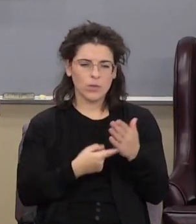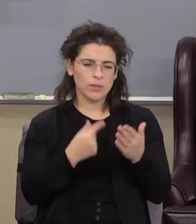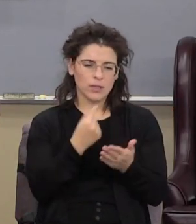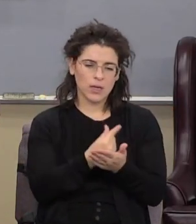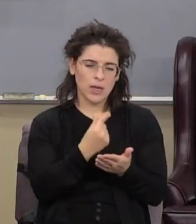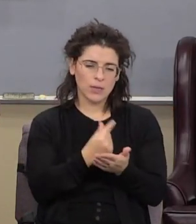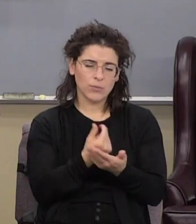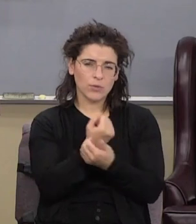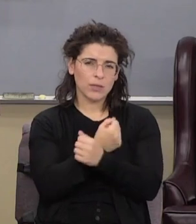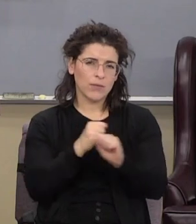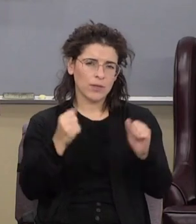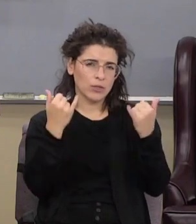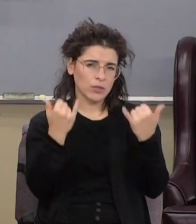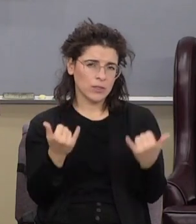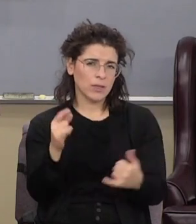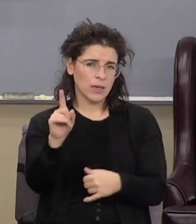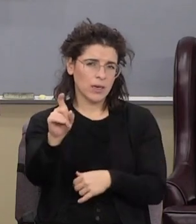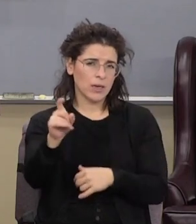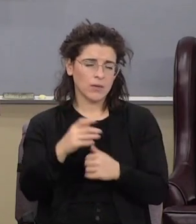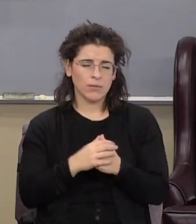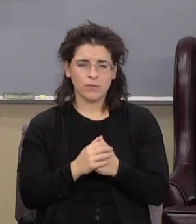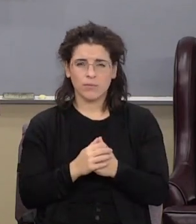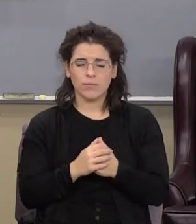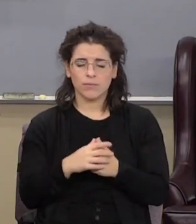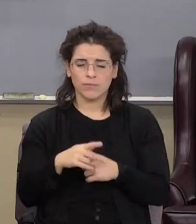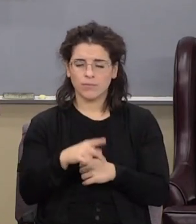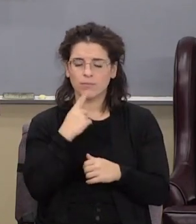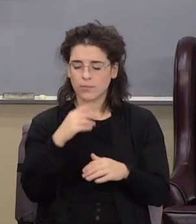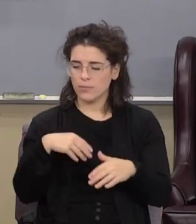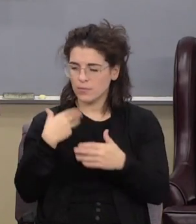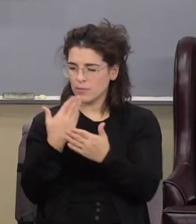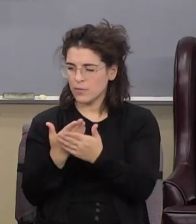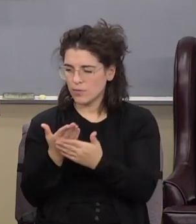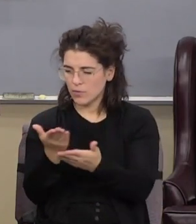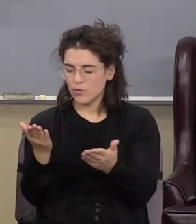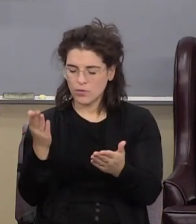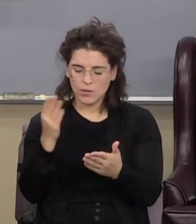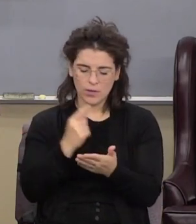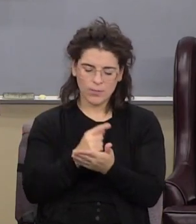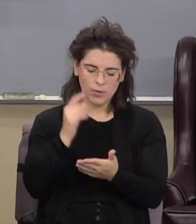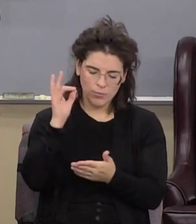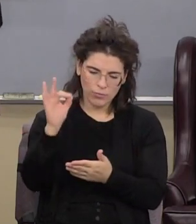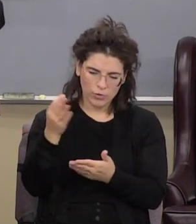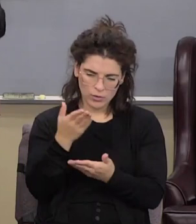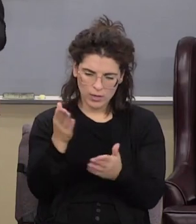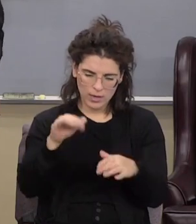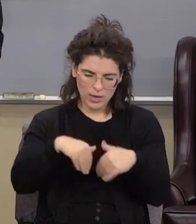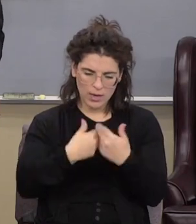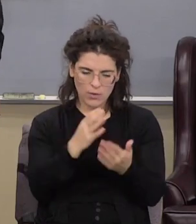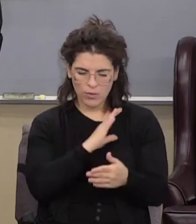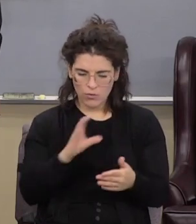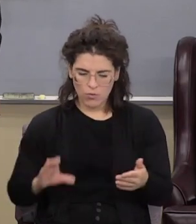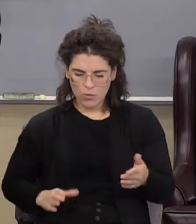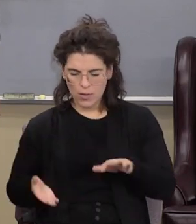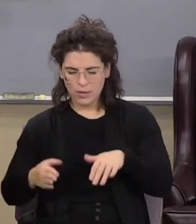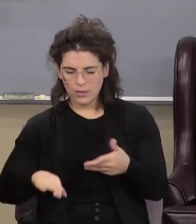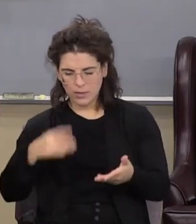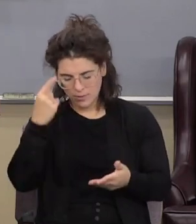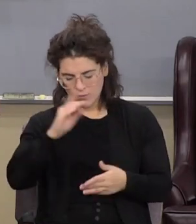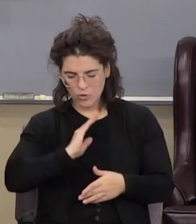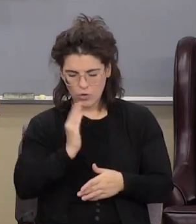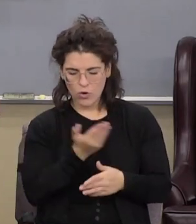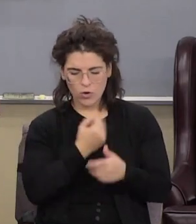salvation today Paul said I delivered unto you the gospel that I preached to you how that Christ died for our sins according to scripture